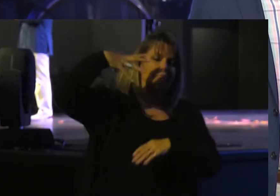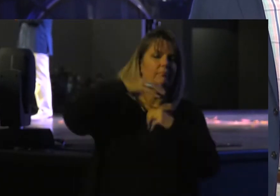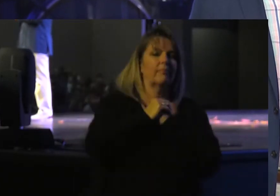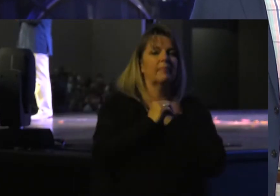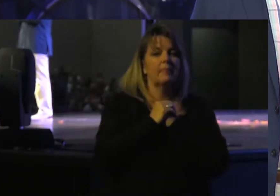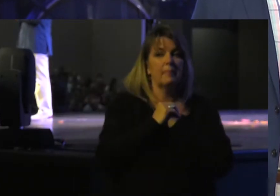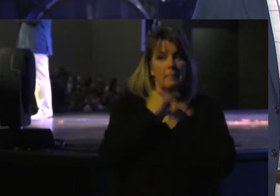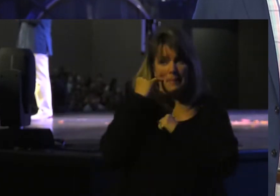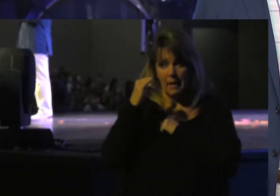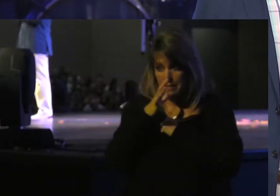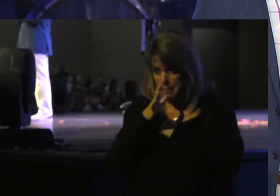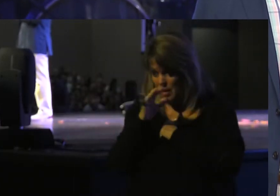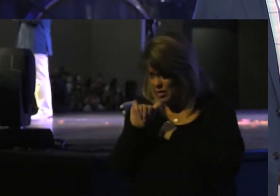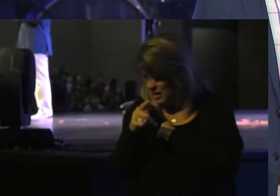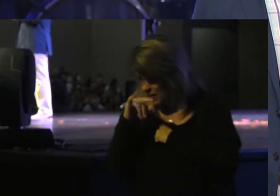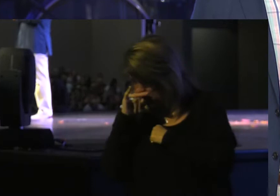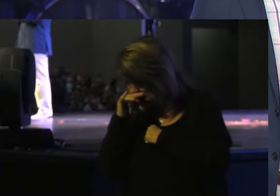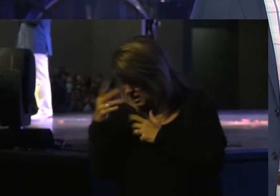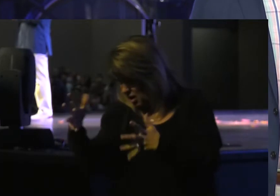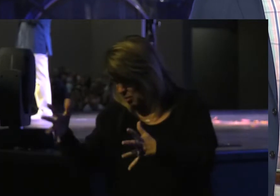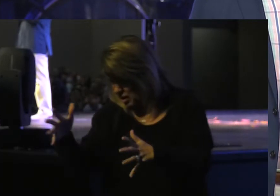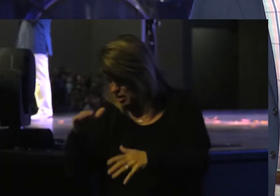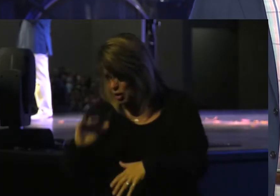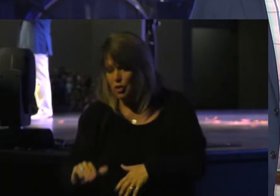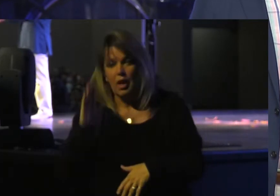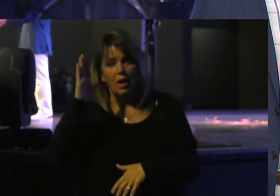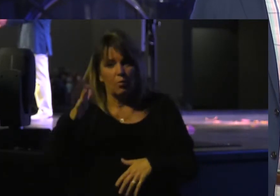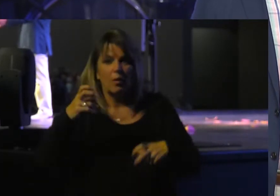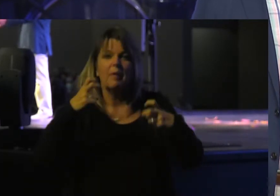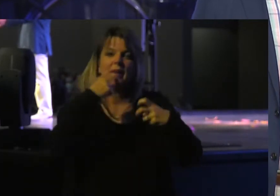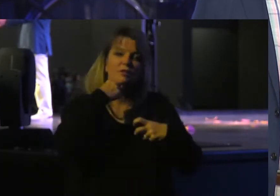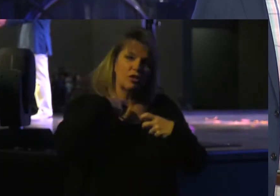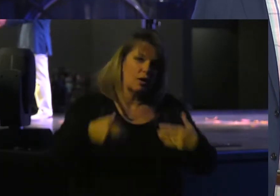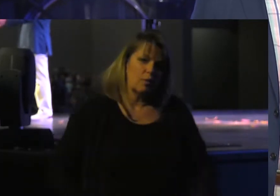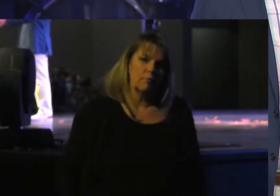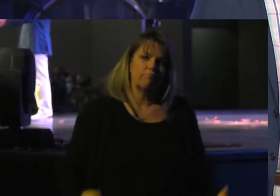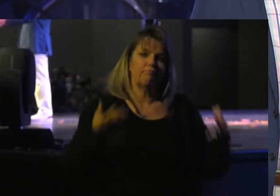If the mother Has had several kids The child Will be in his Underwear